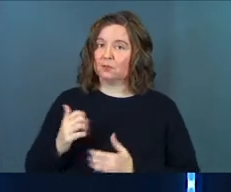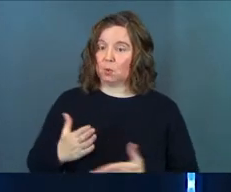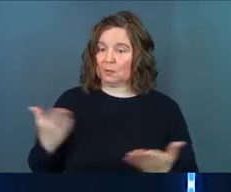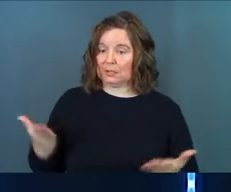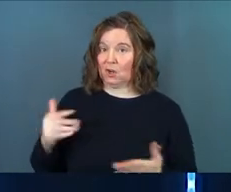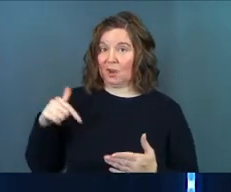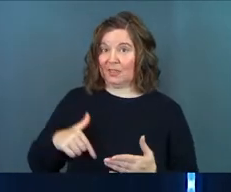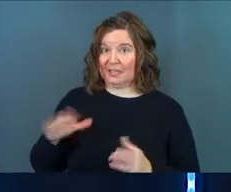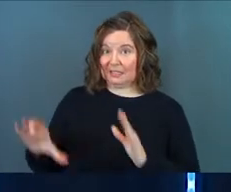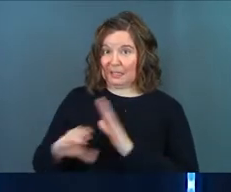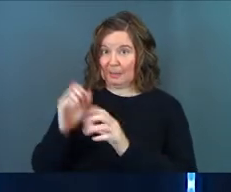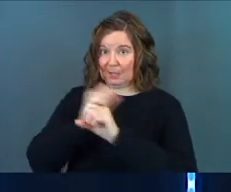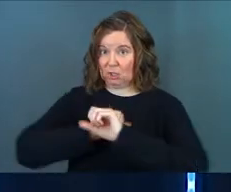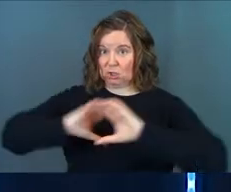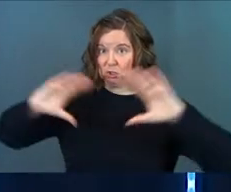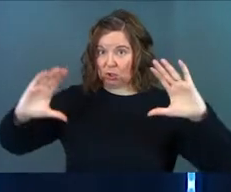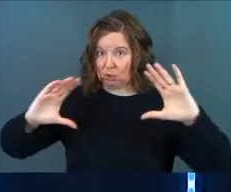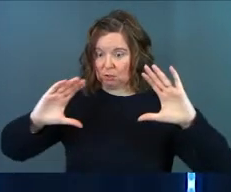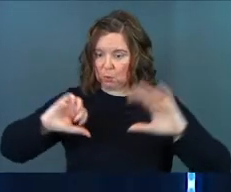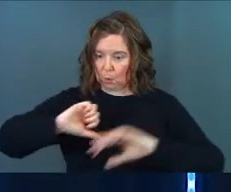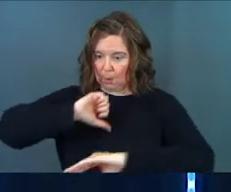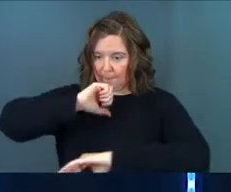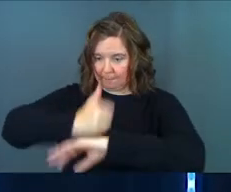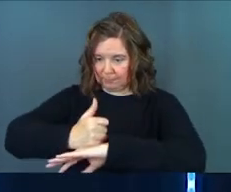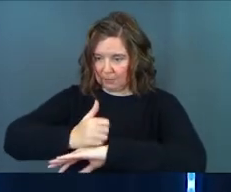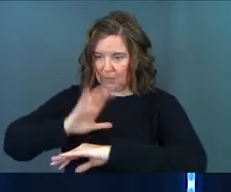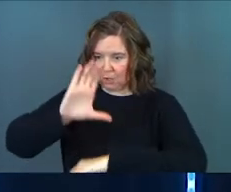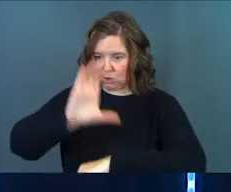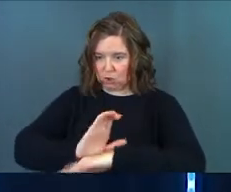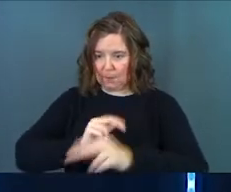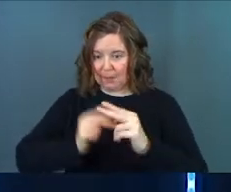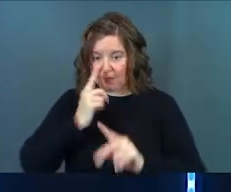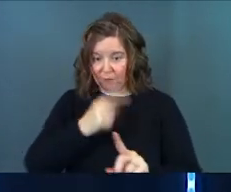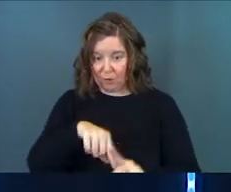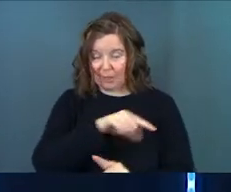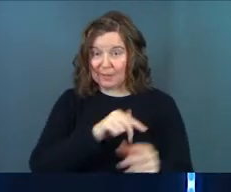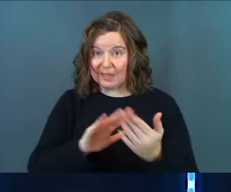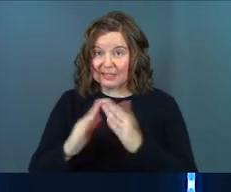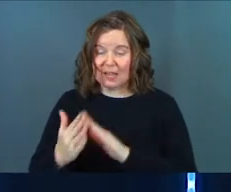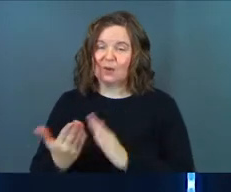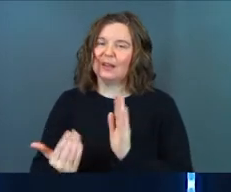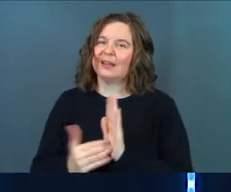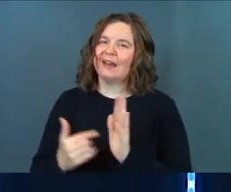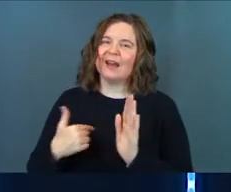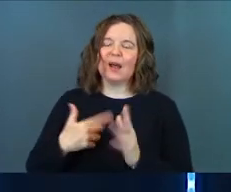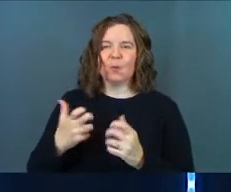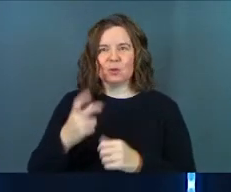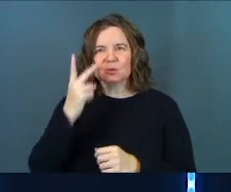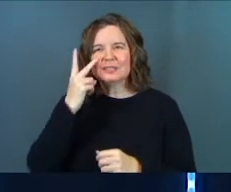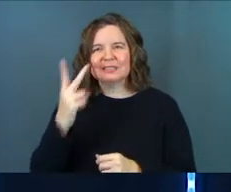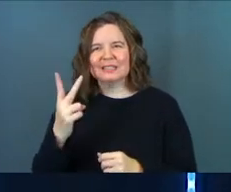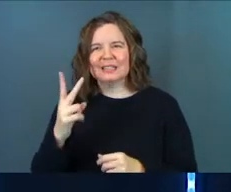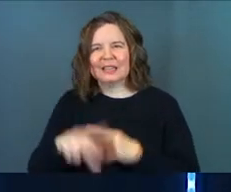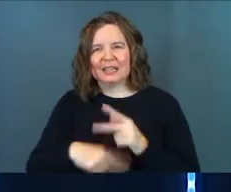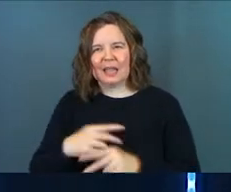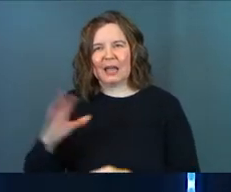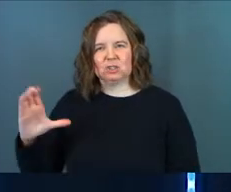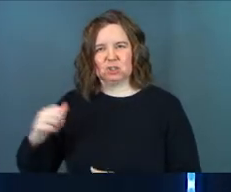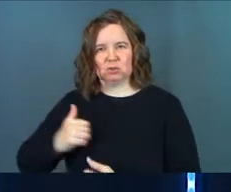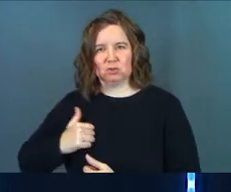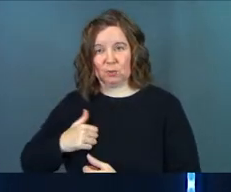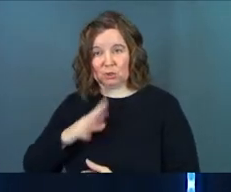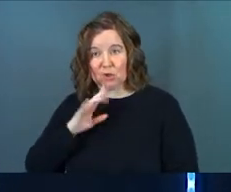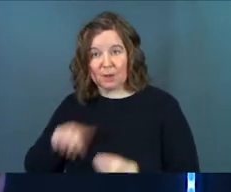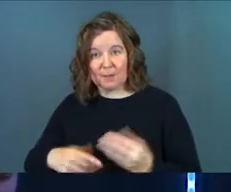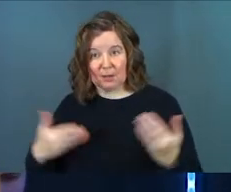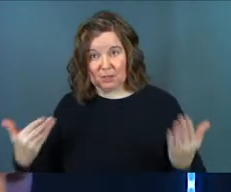soldier here in this picture who built their church building for them in that town, again, I just, I want you to see the kind of centurion that we're